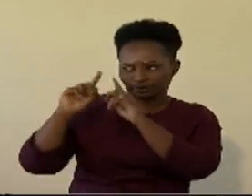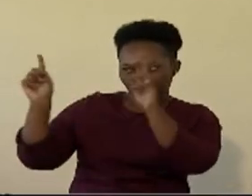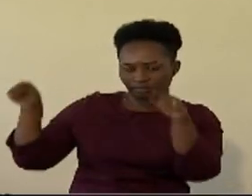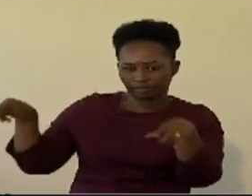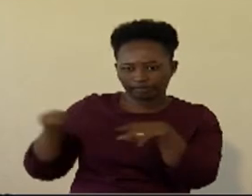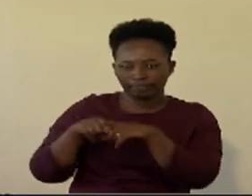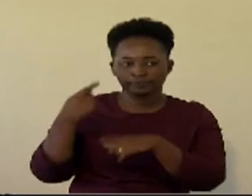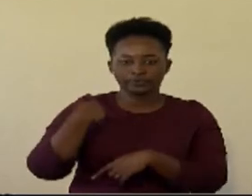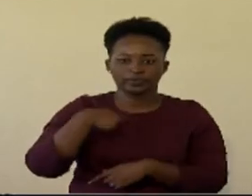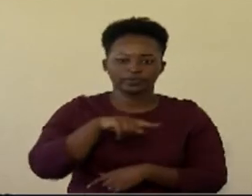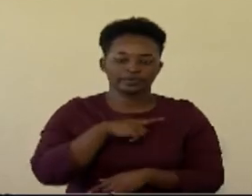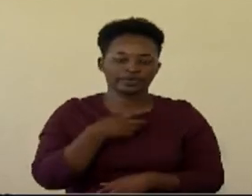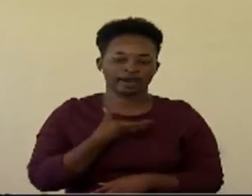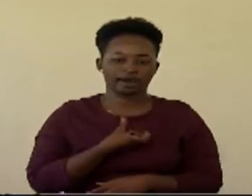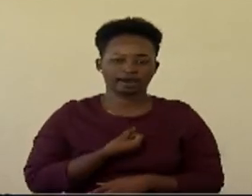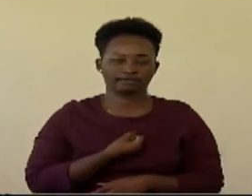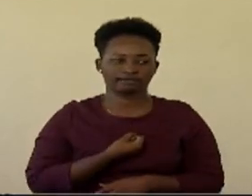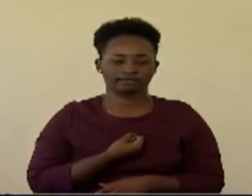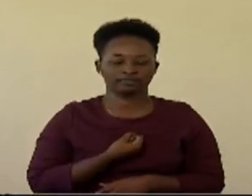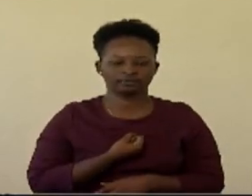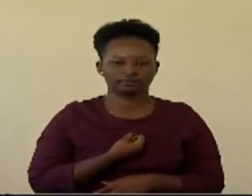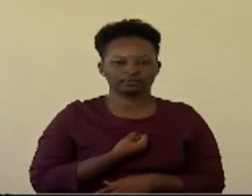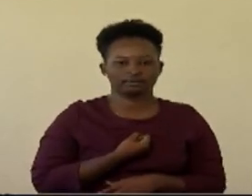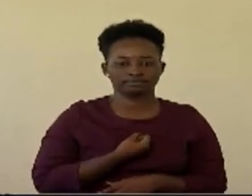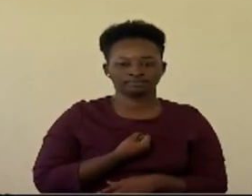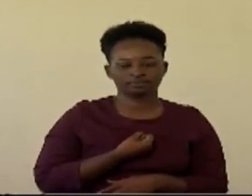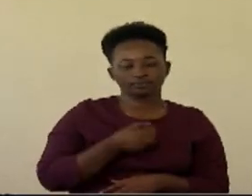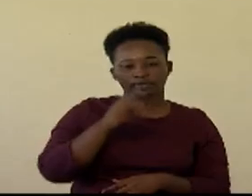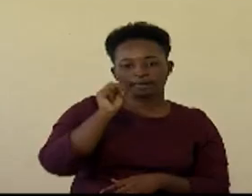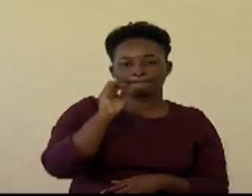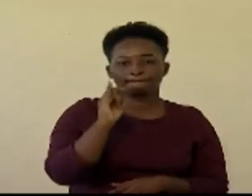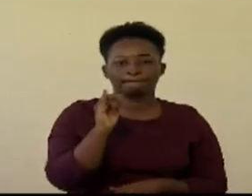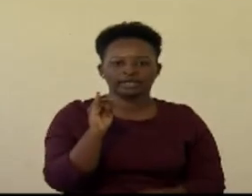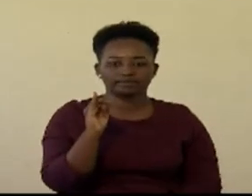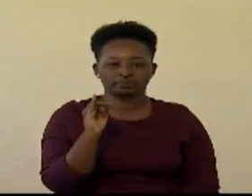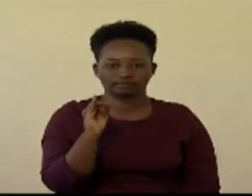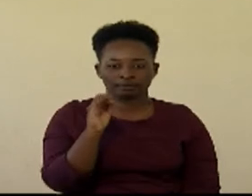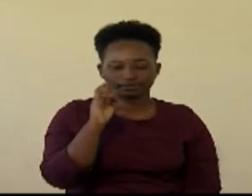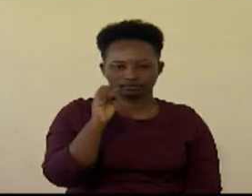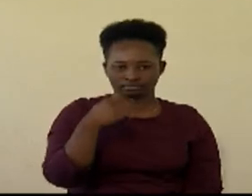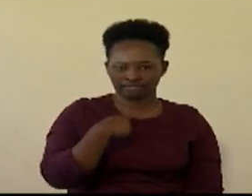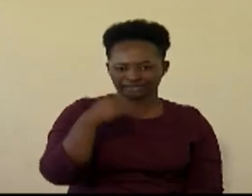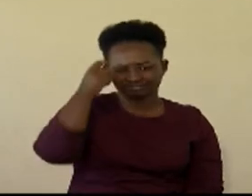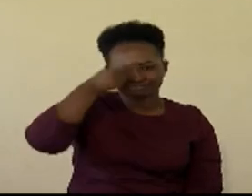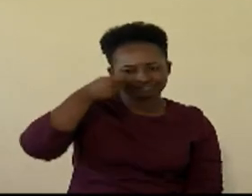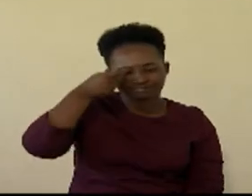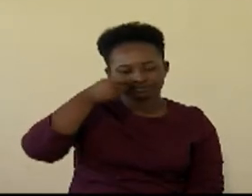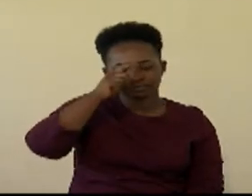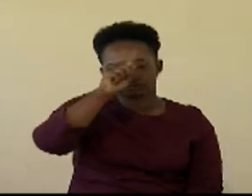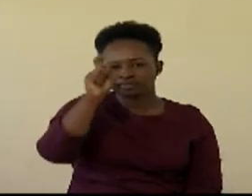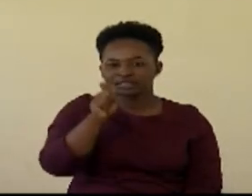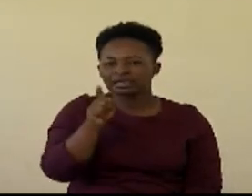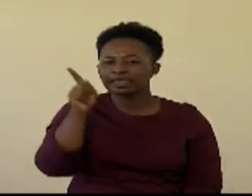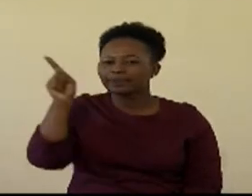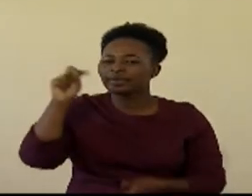mitotic index. Now the question should be, what's an index?